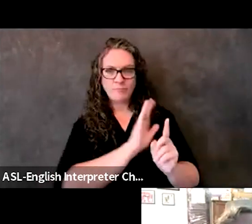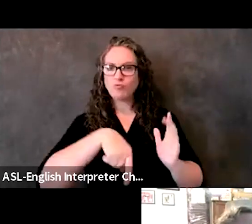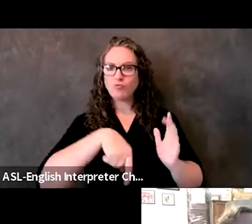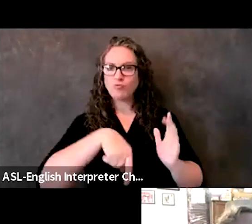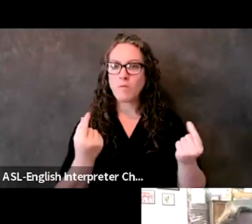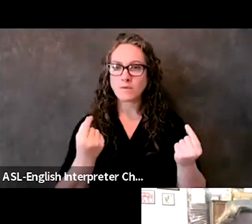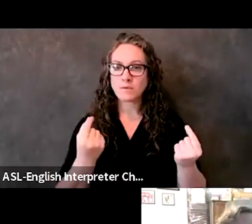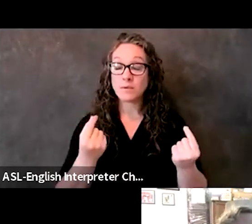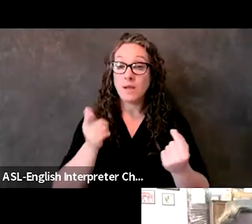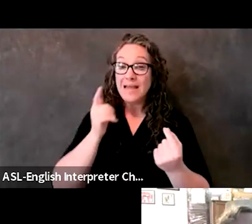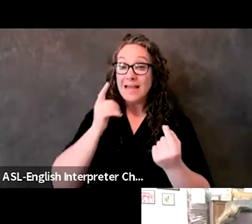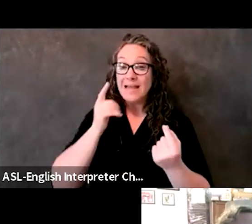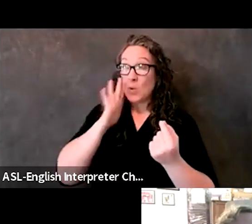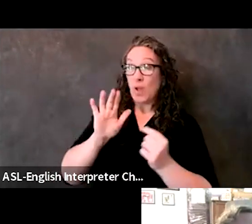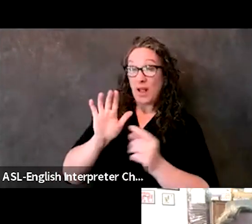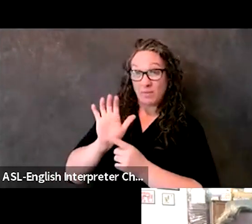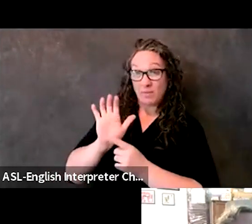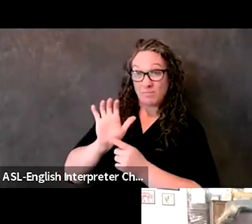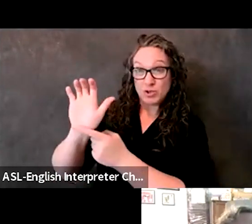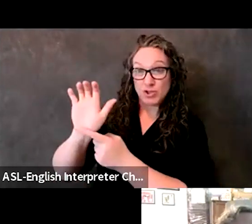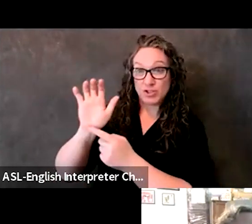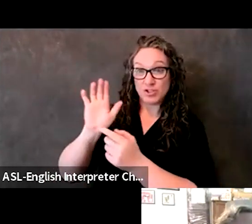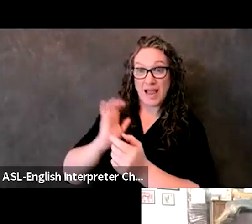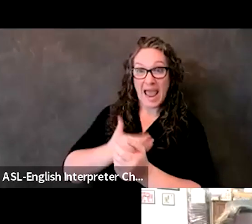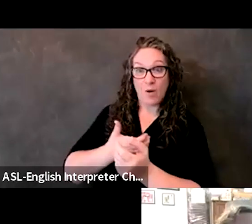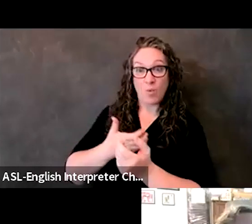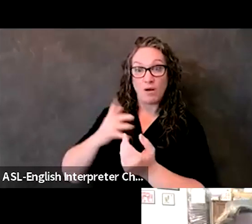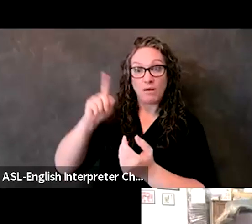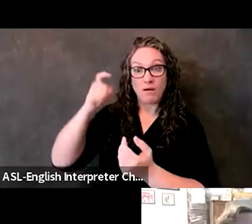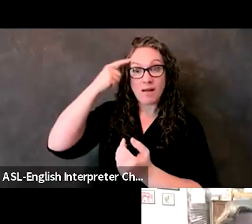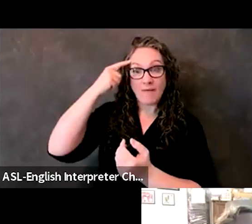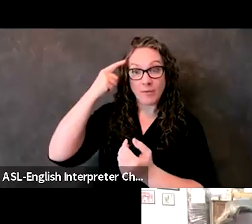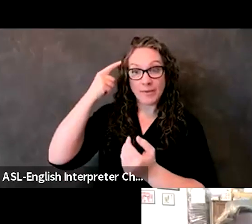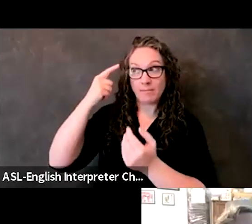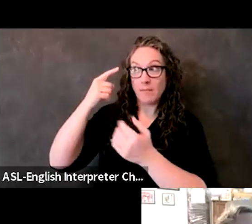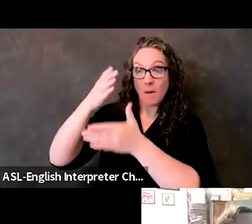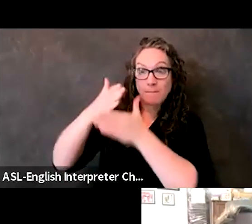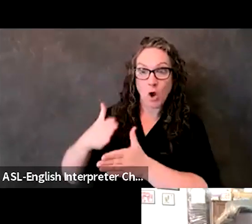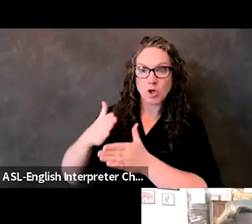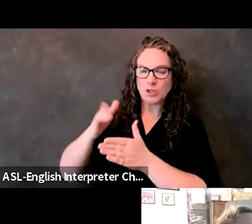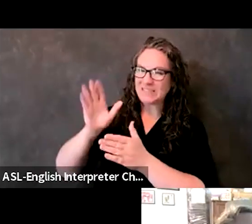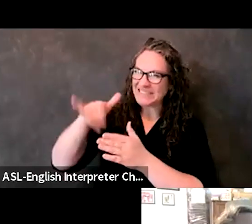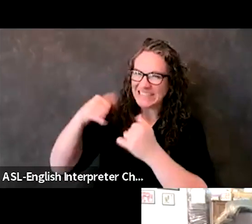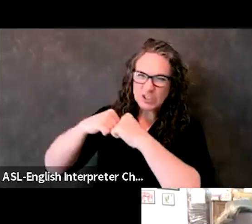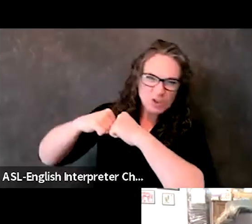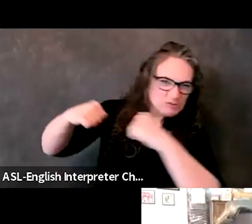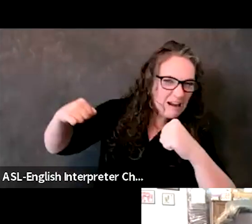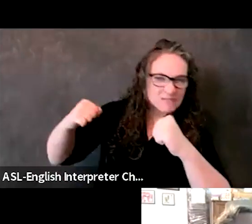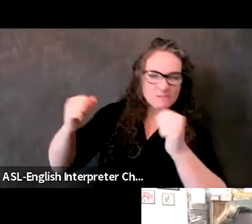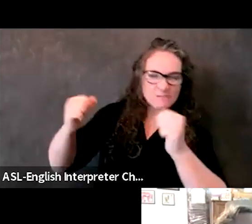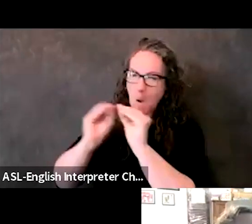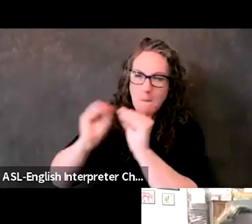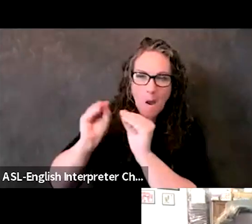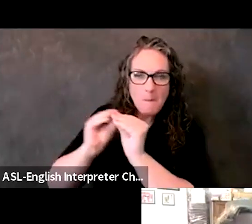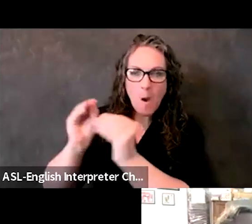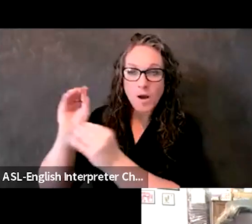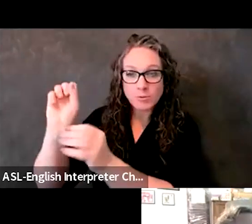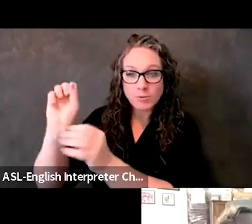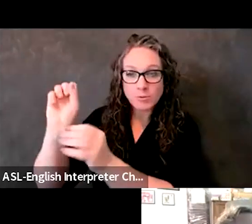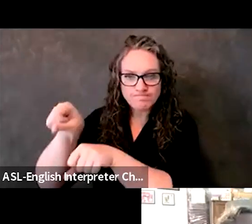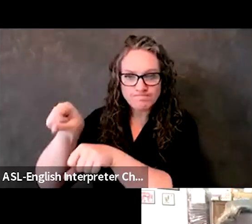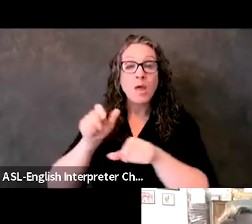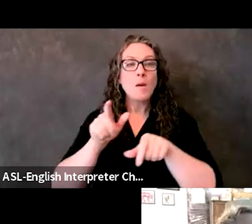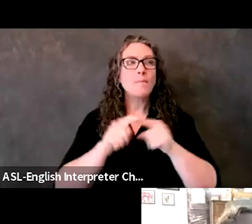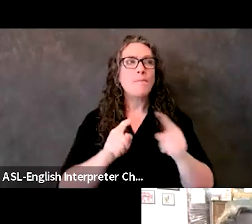And they need to stretch, but when it comes to personal evacuation